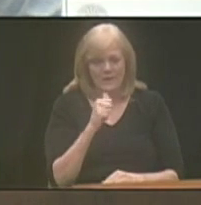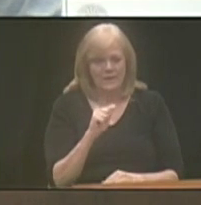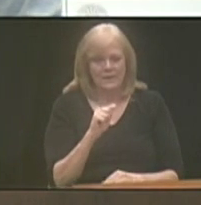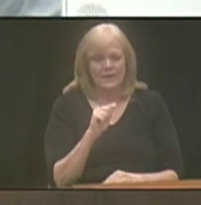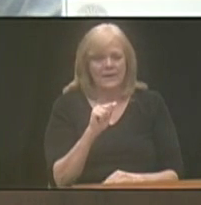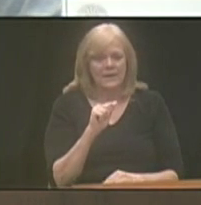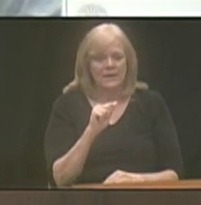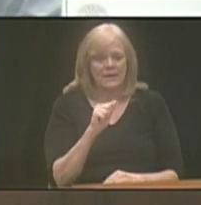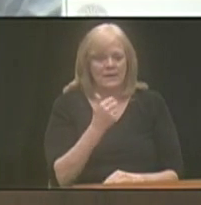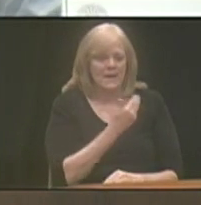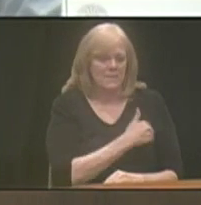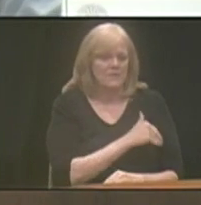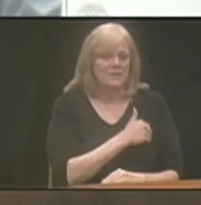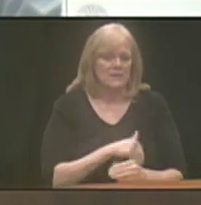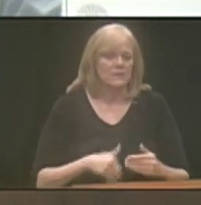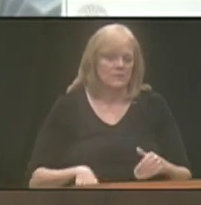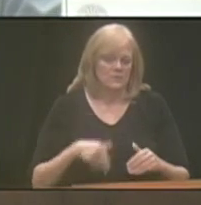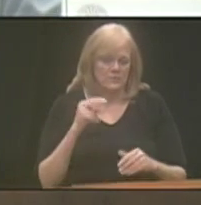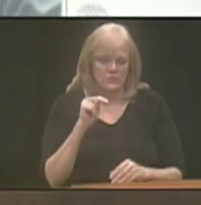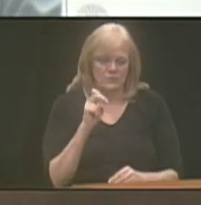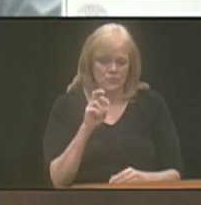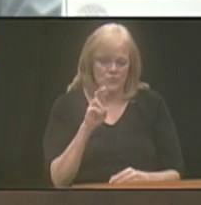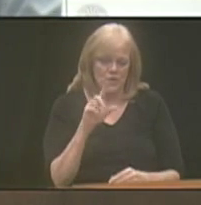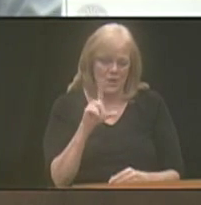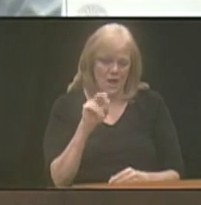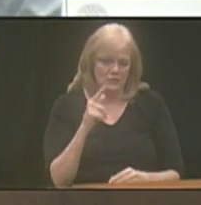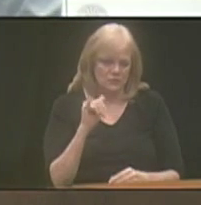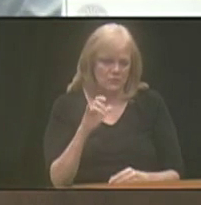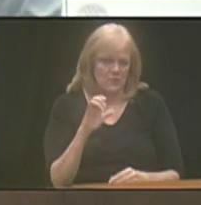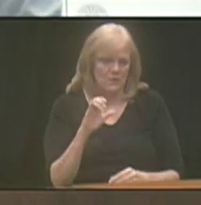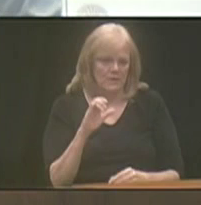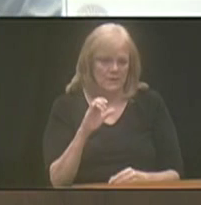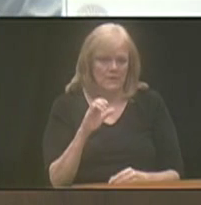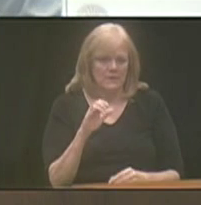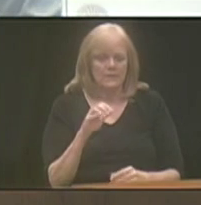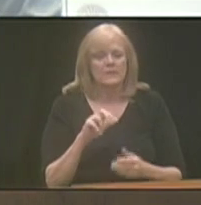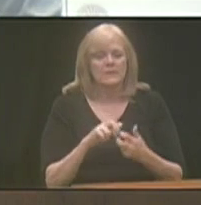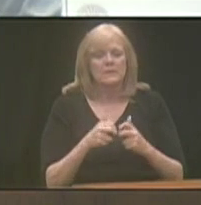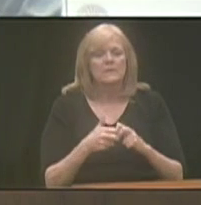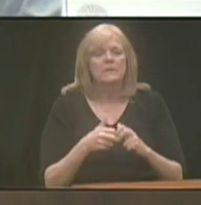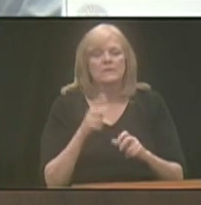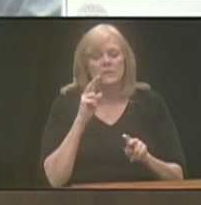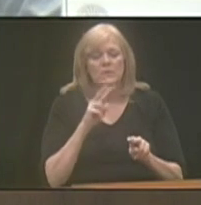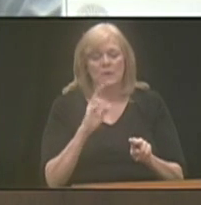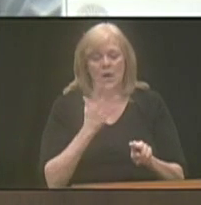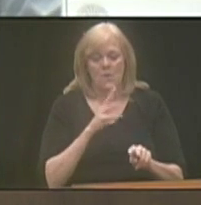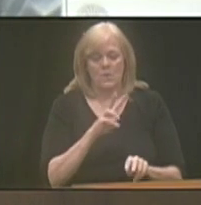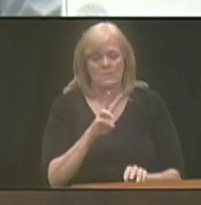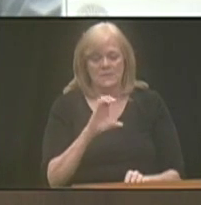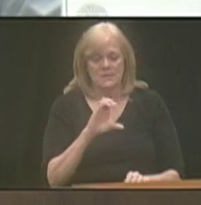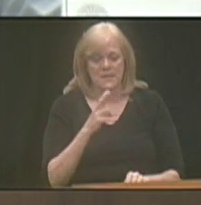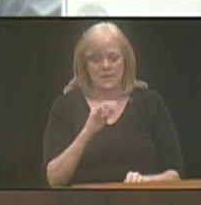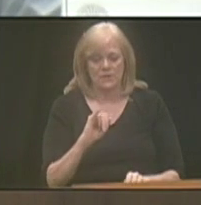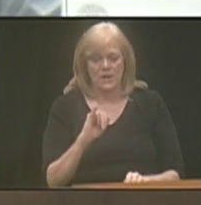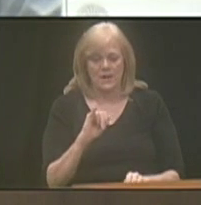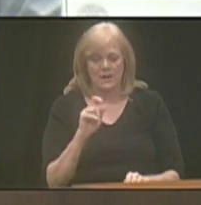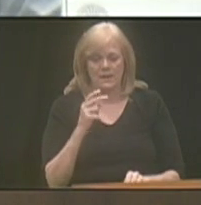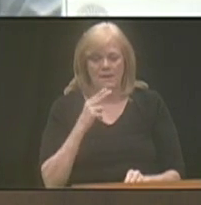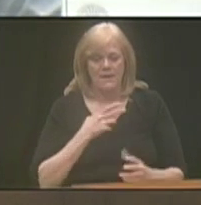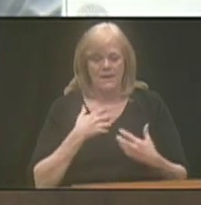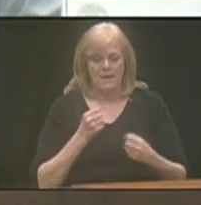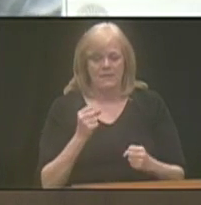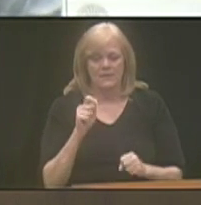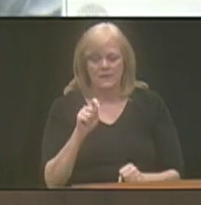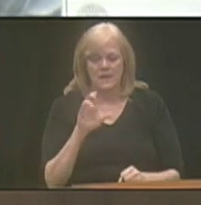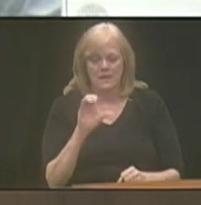neurological and orthopedic issues. Just a quick reminder, if you go onto our website, chihelp.com, and go to